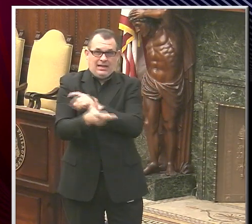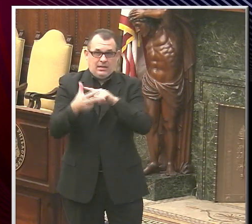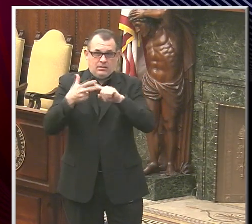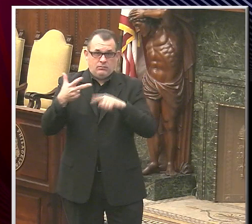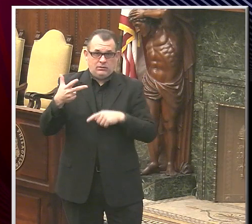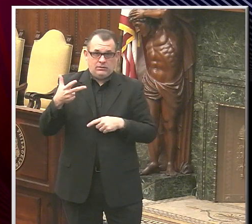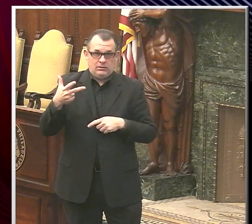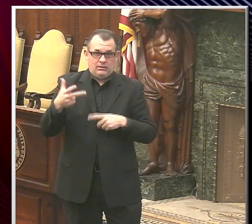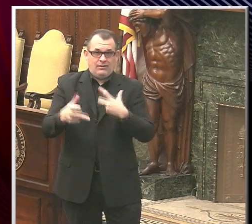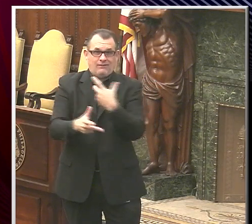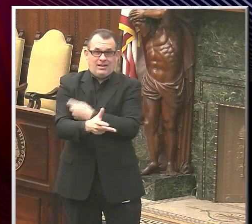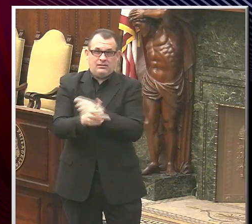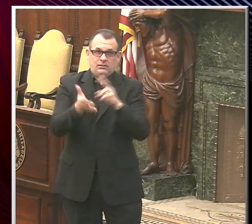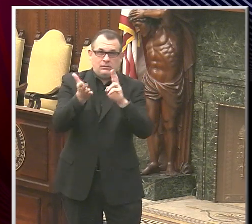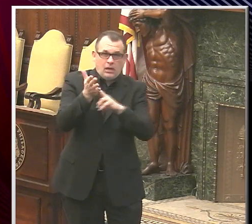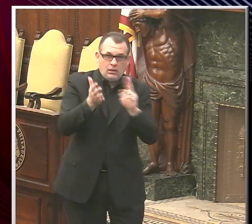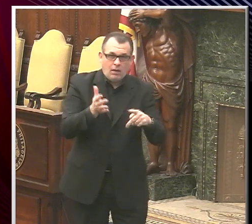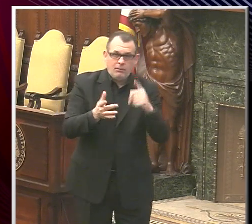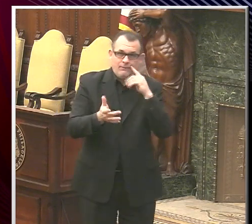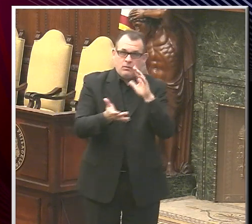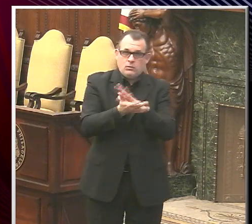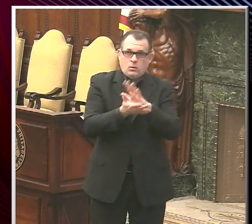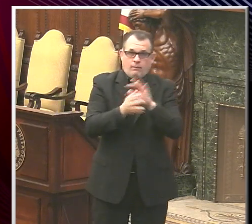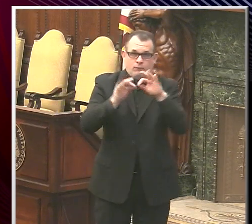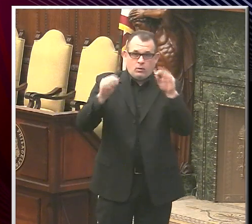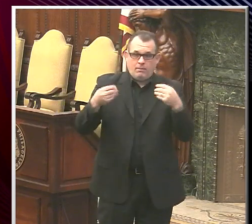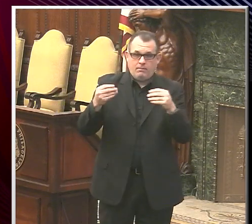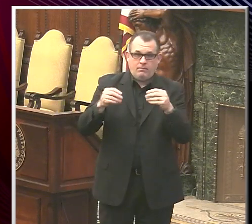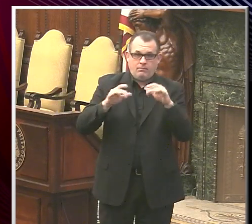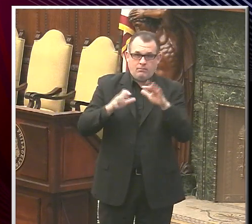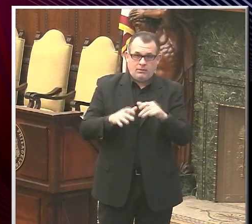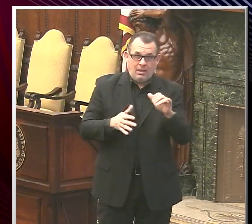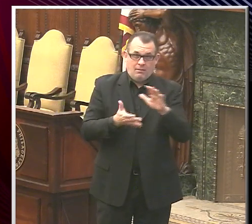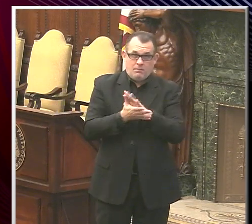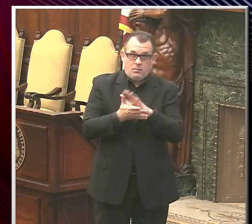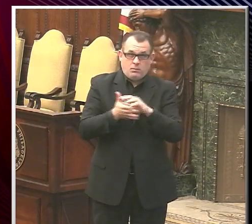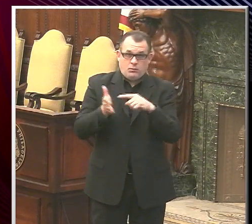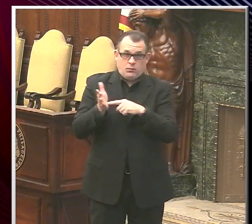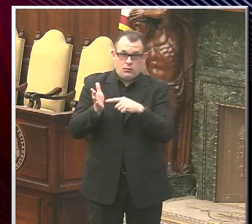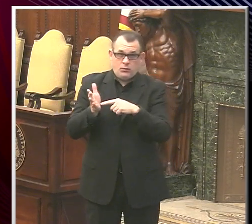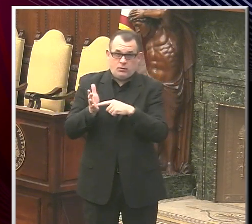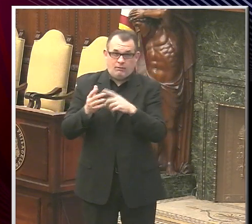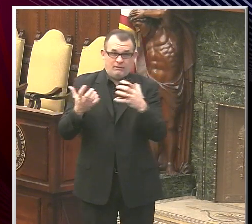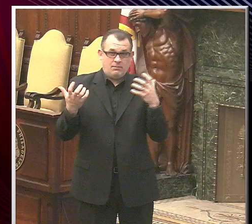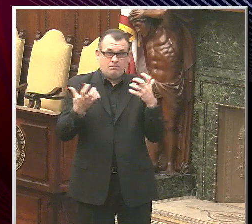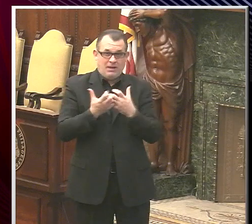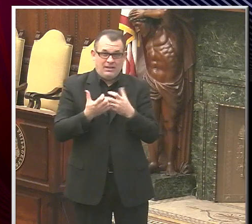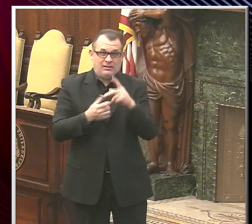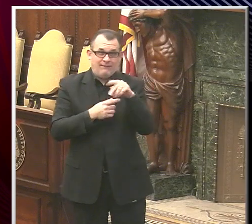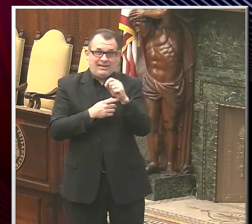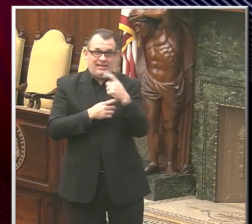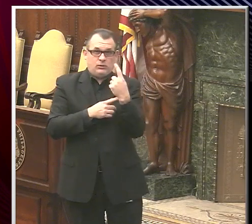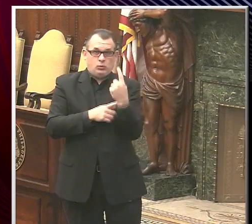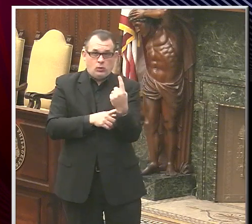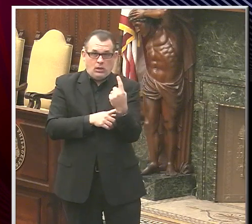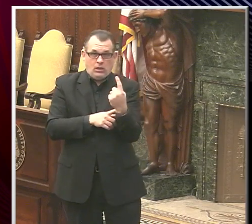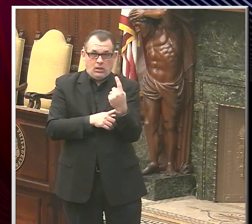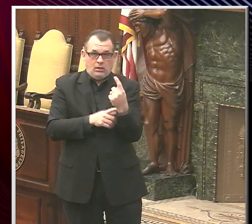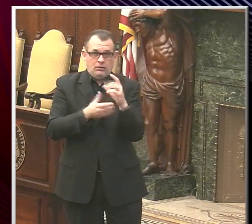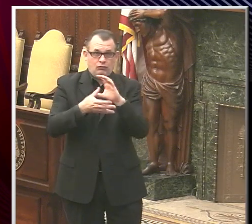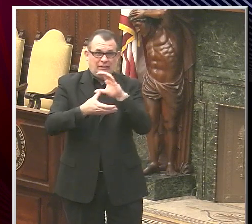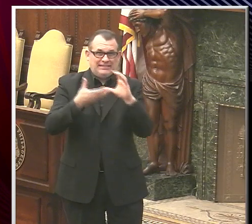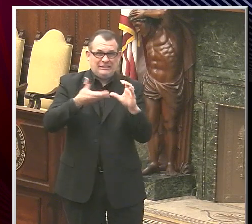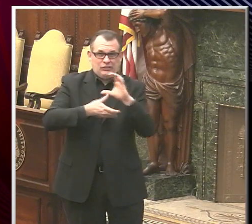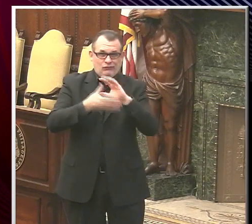vaccine interest sign-up form. And people who are on that form, who meet our phase 1B criteria, that's a very large list, but